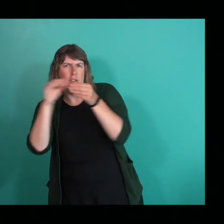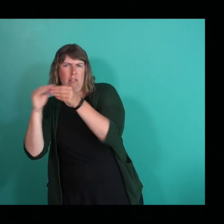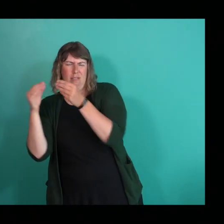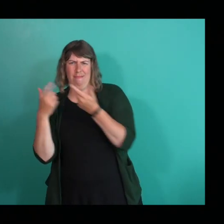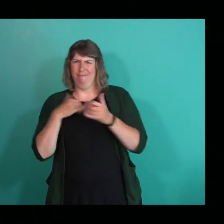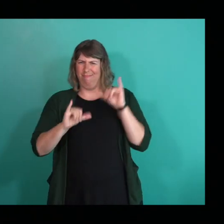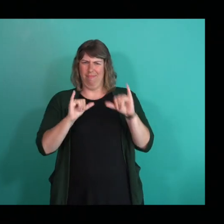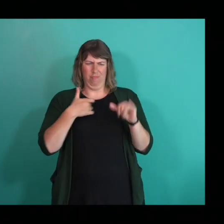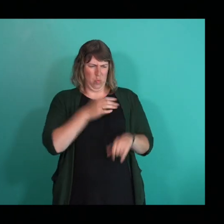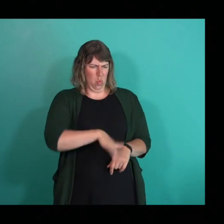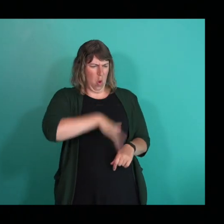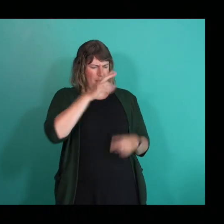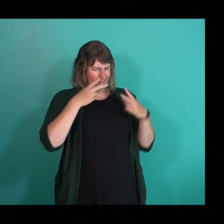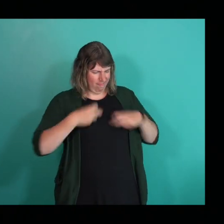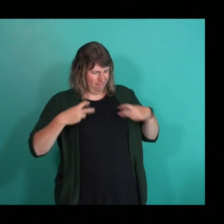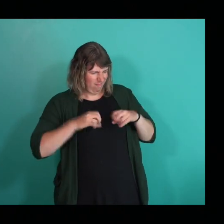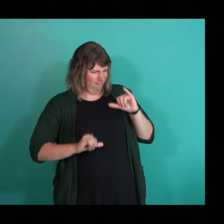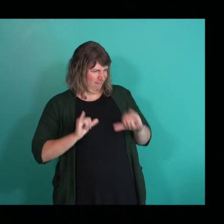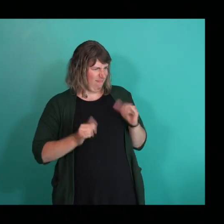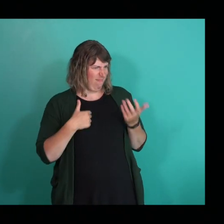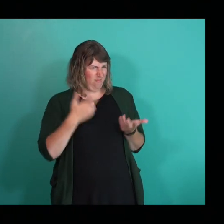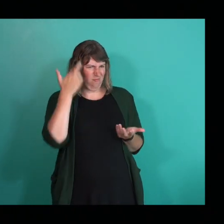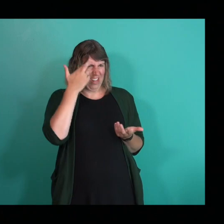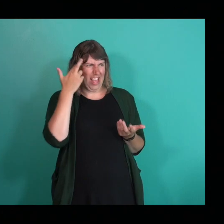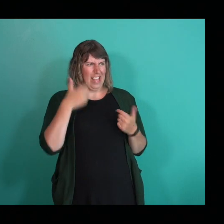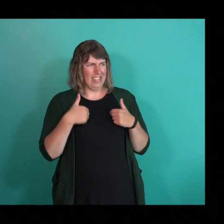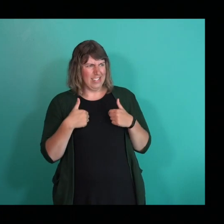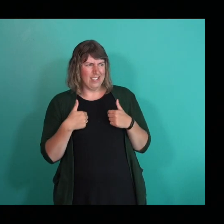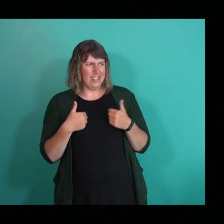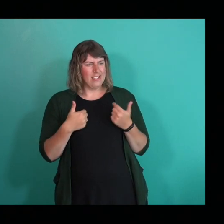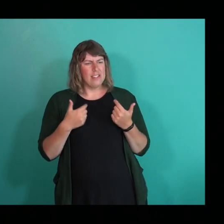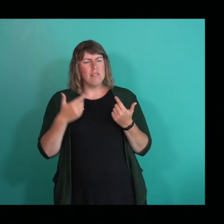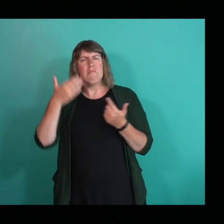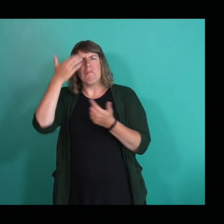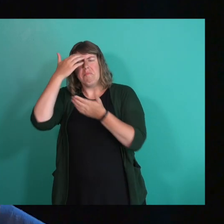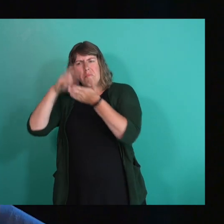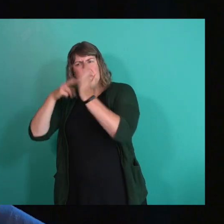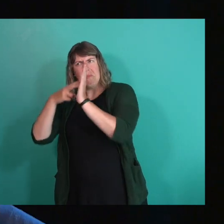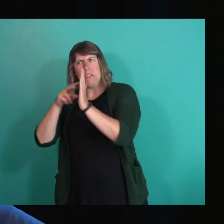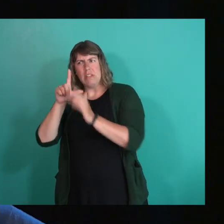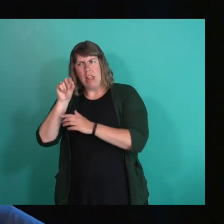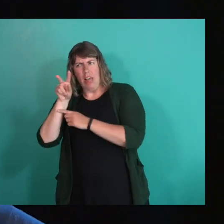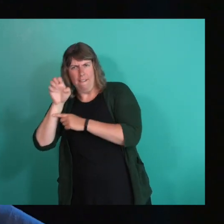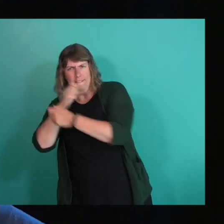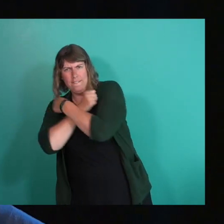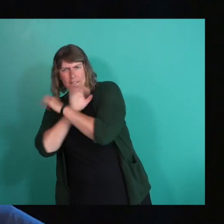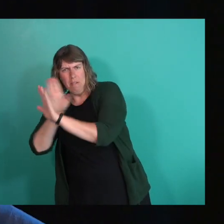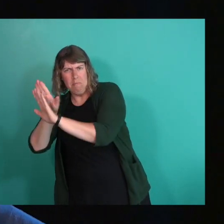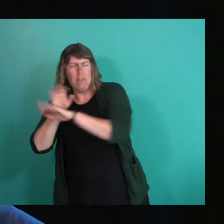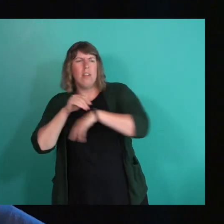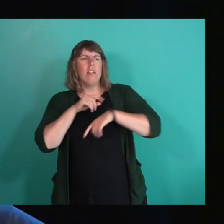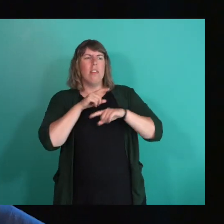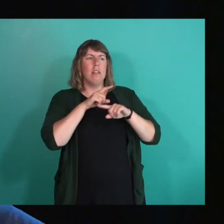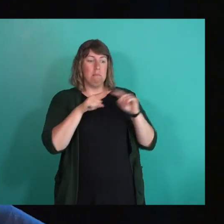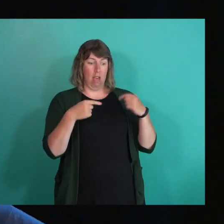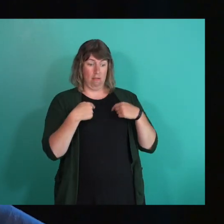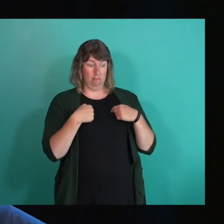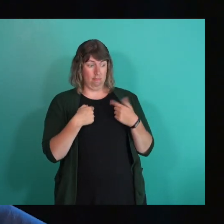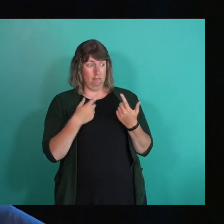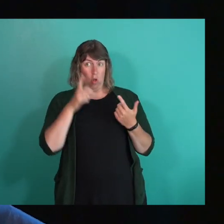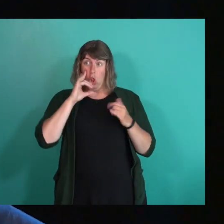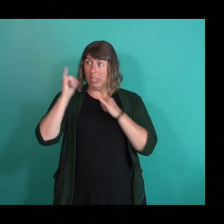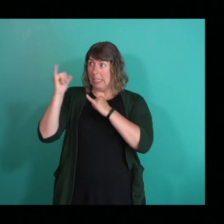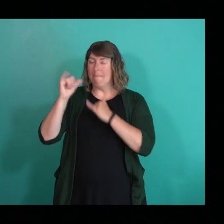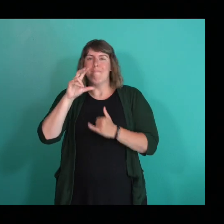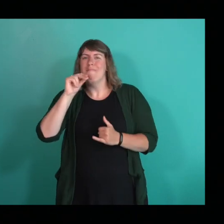growing up and realizing that like you still have a concept of love and what that means, but it just might look a little